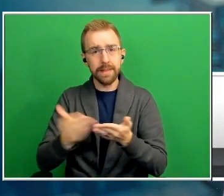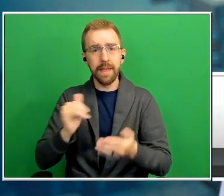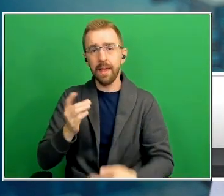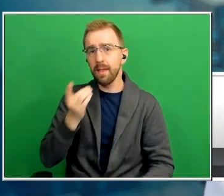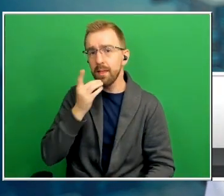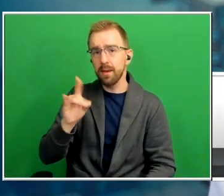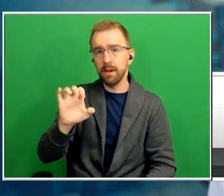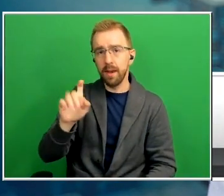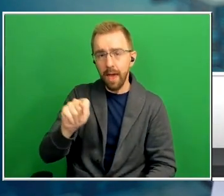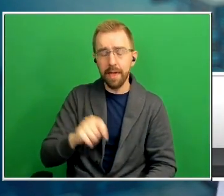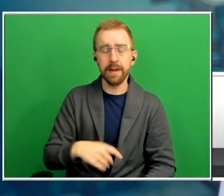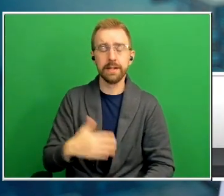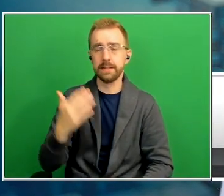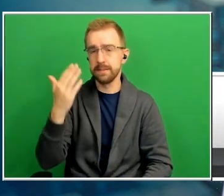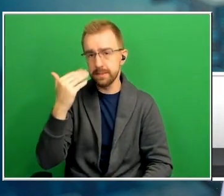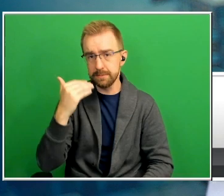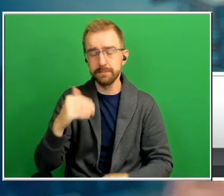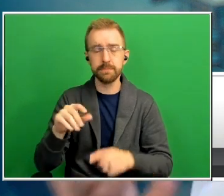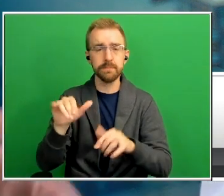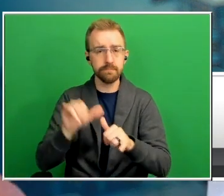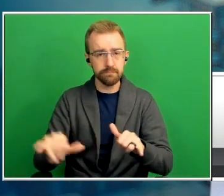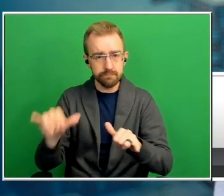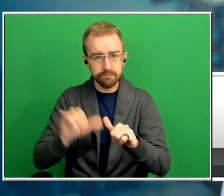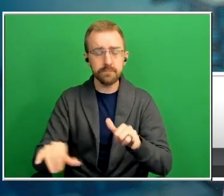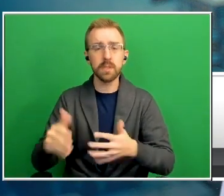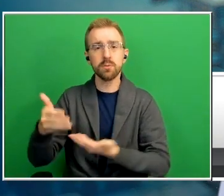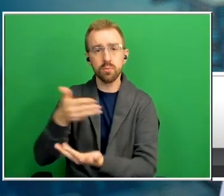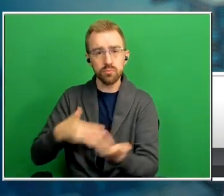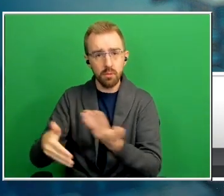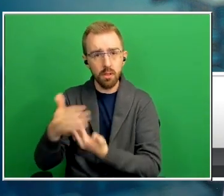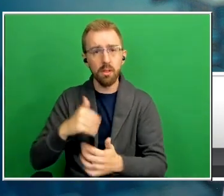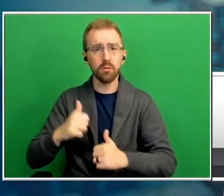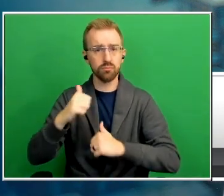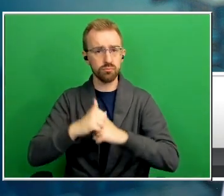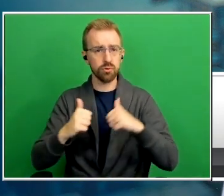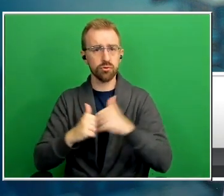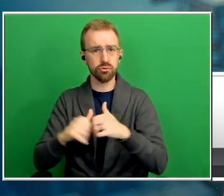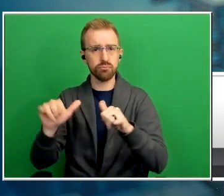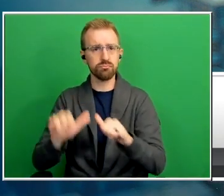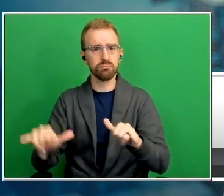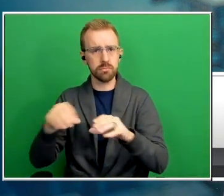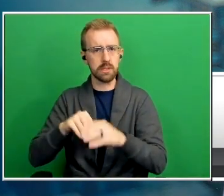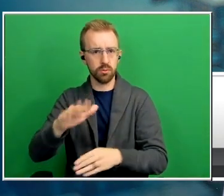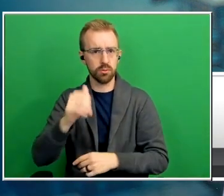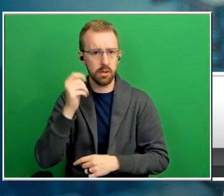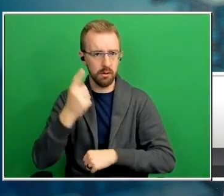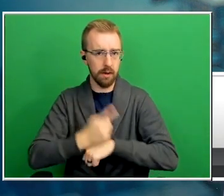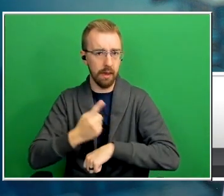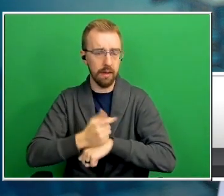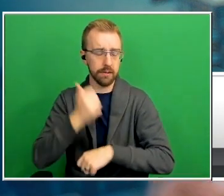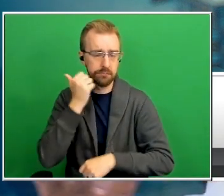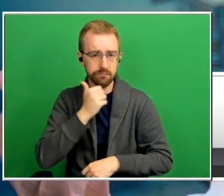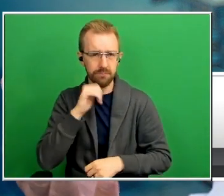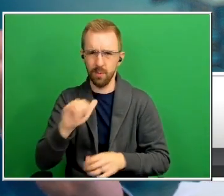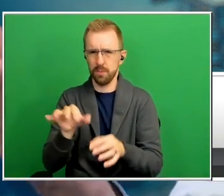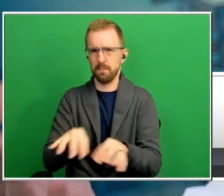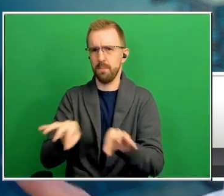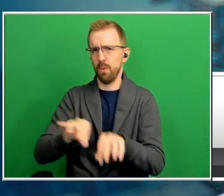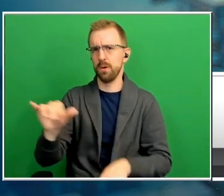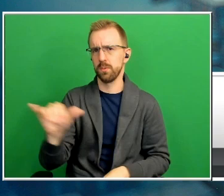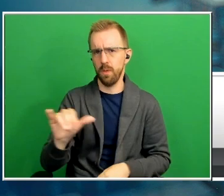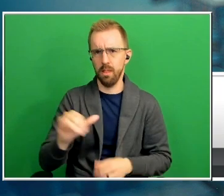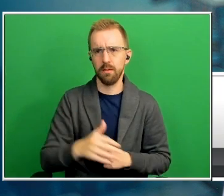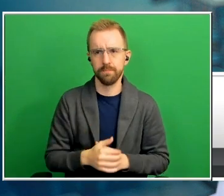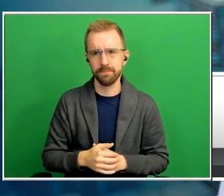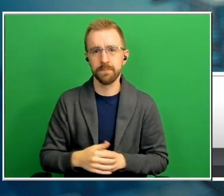socializing and structure in your day these are all things that are are important as well so um and when people ask about